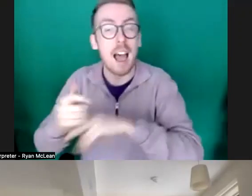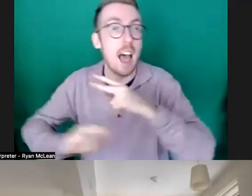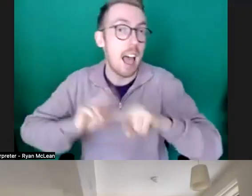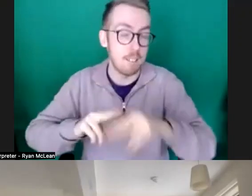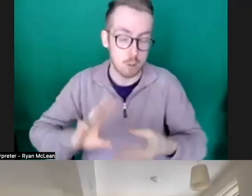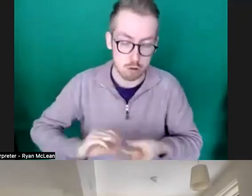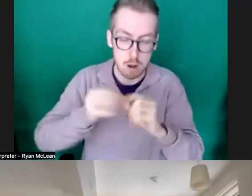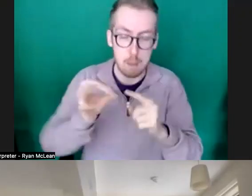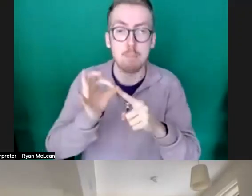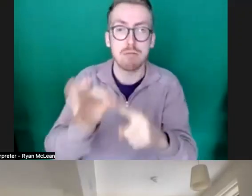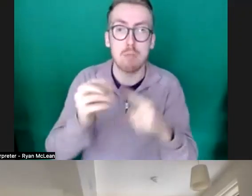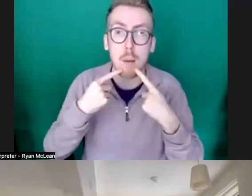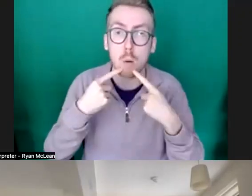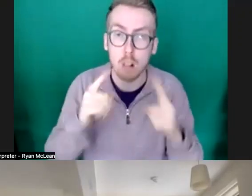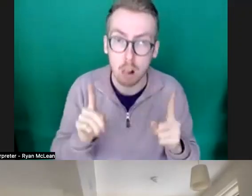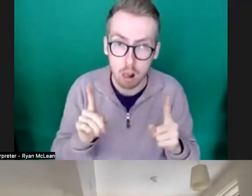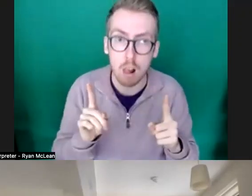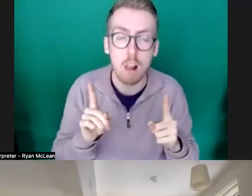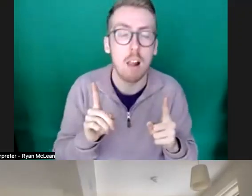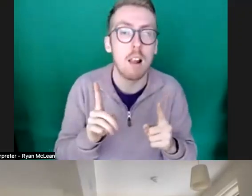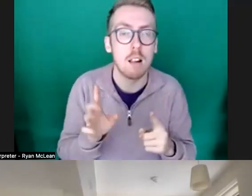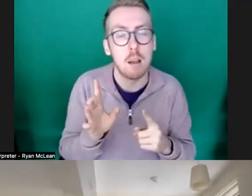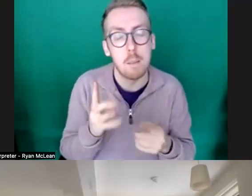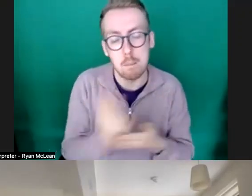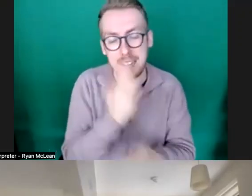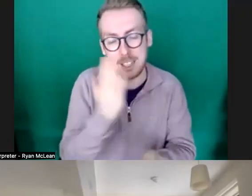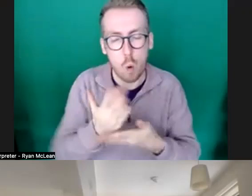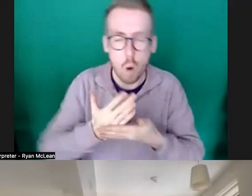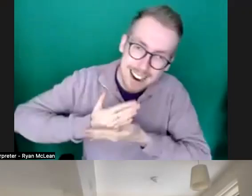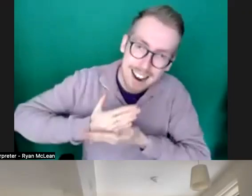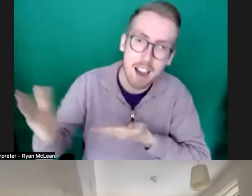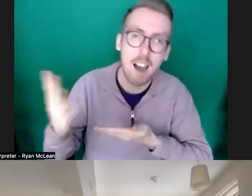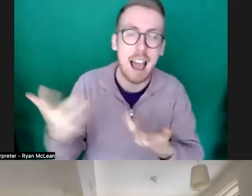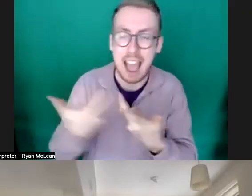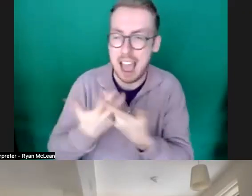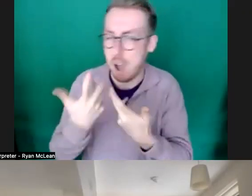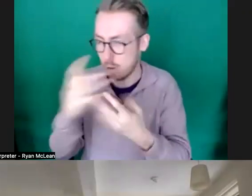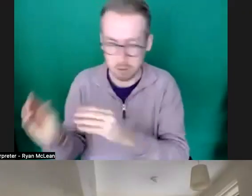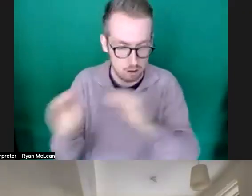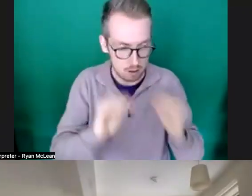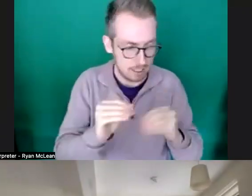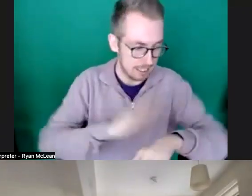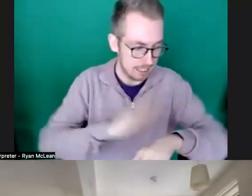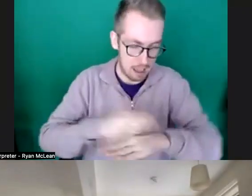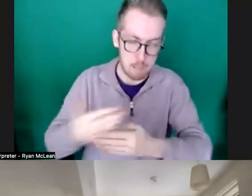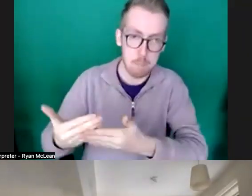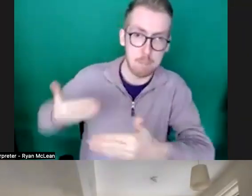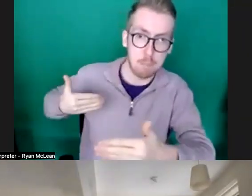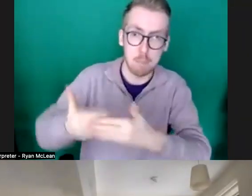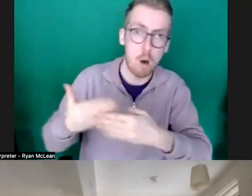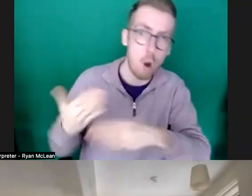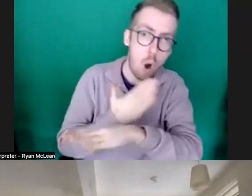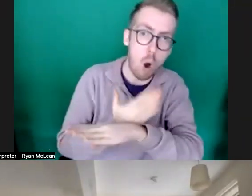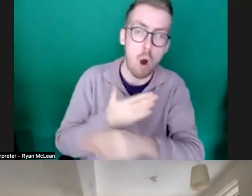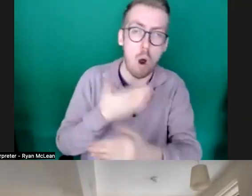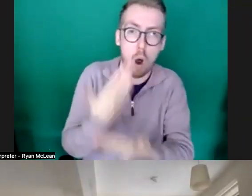proposal i think it's very important to be clear about the sort of time that you need to spend on site in